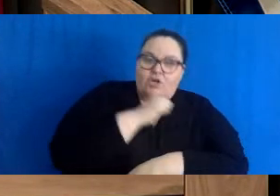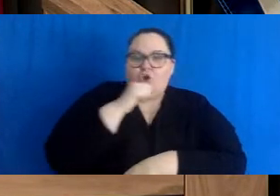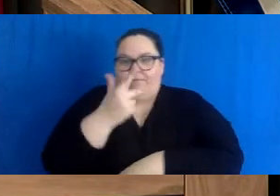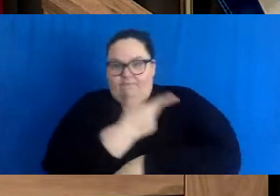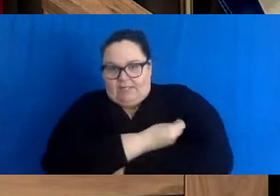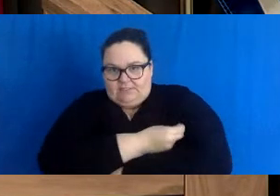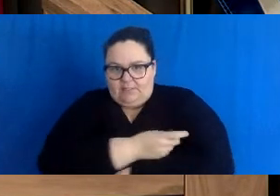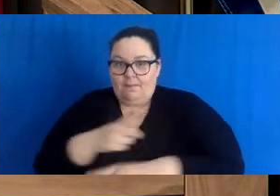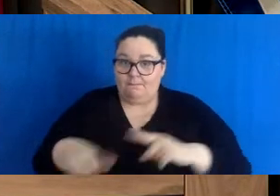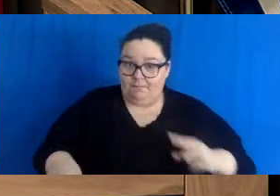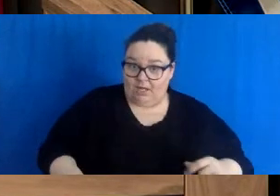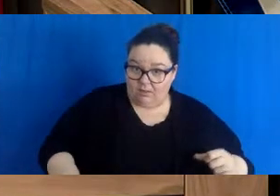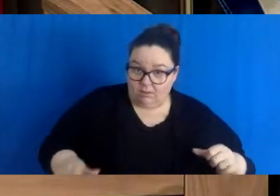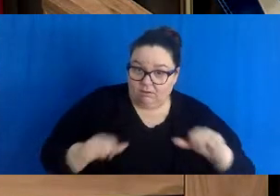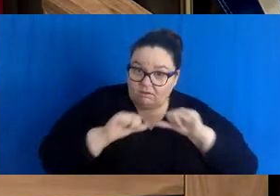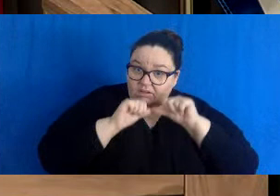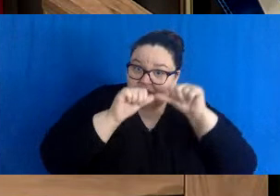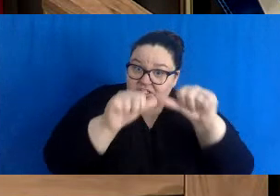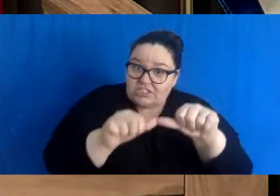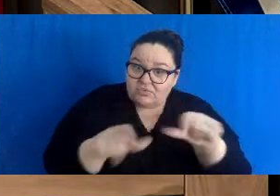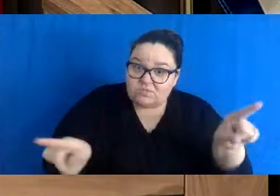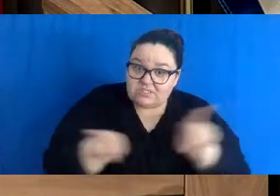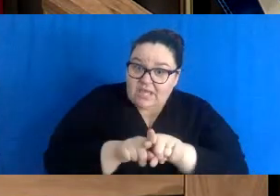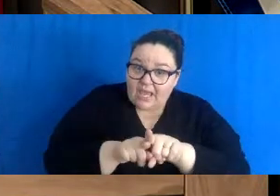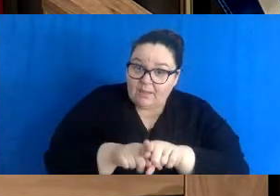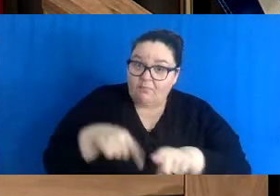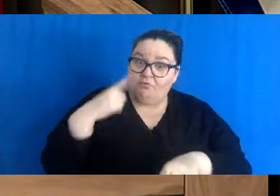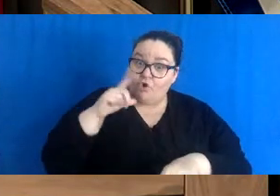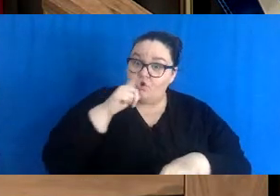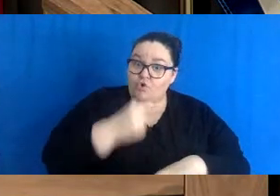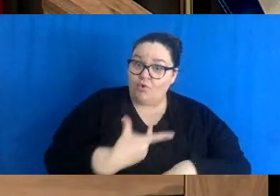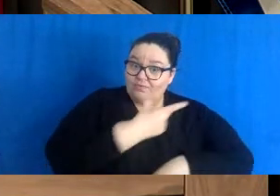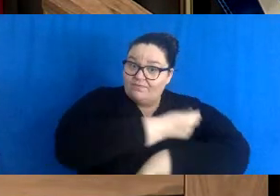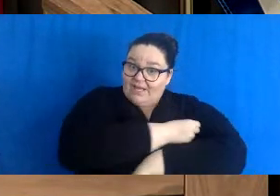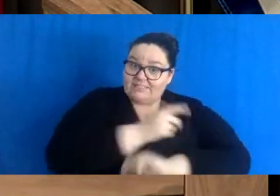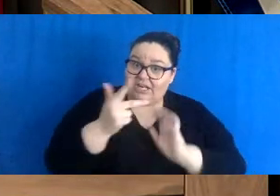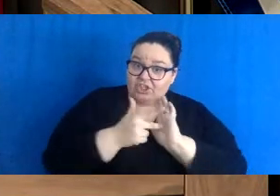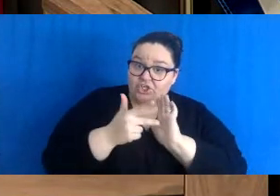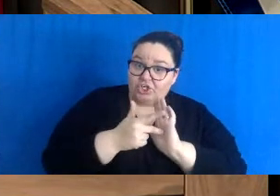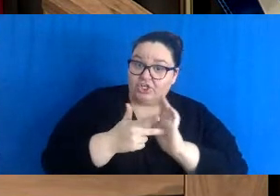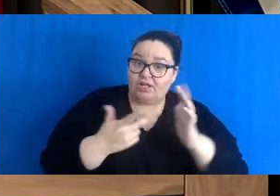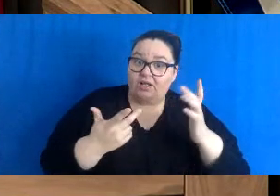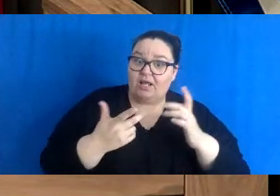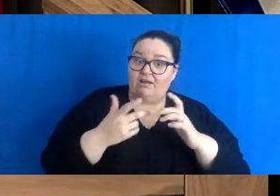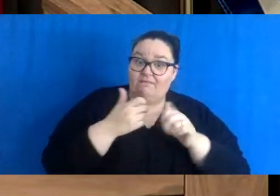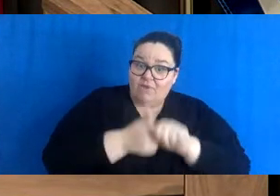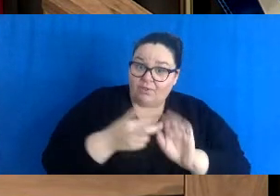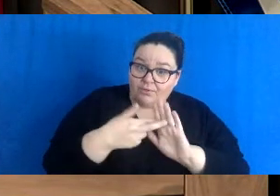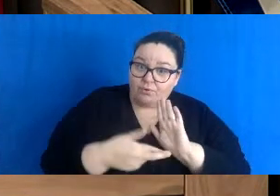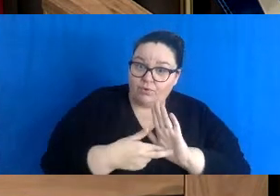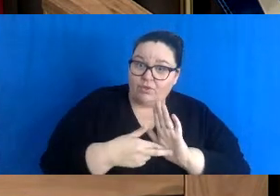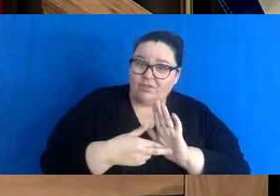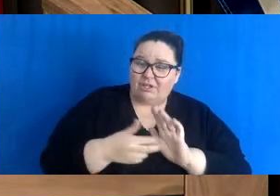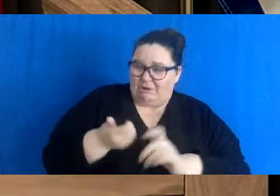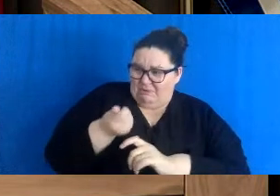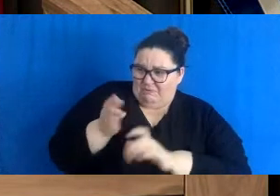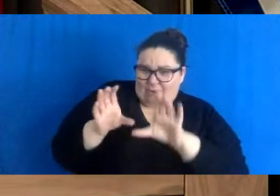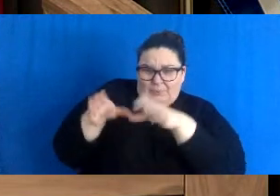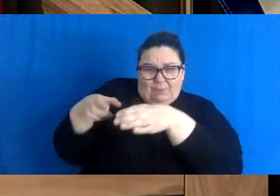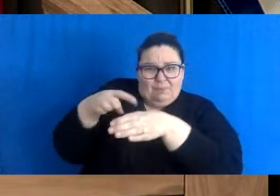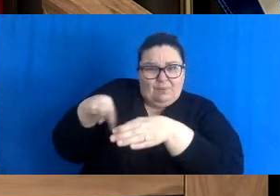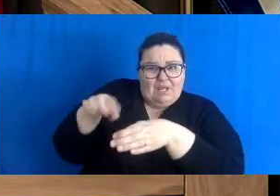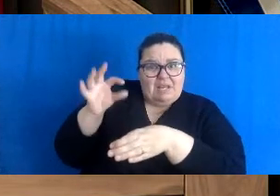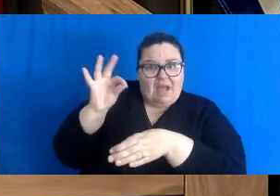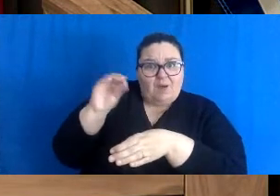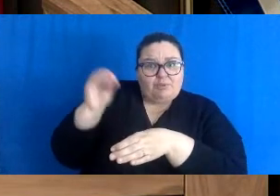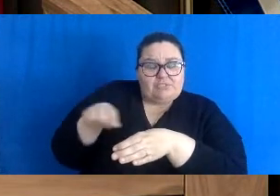province locked down or keep our lifestyles so disrupted because of a few. So over this next two